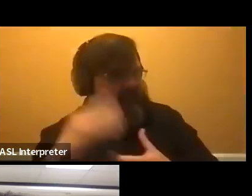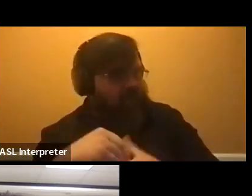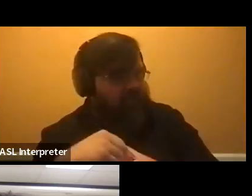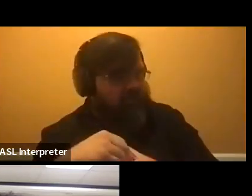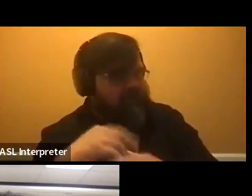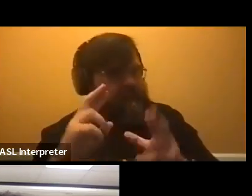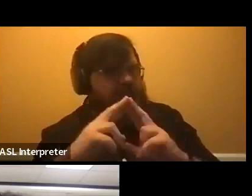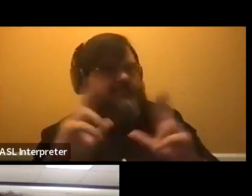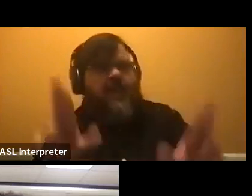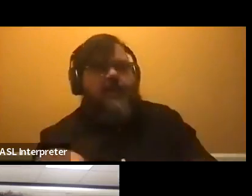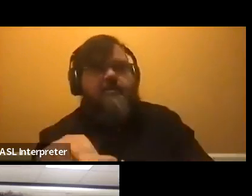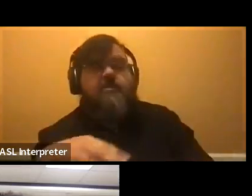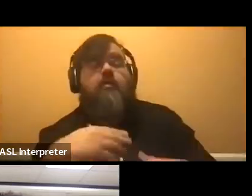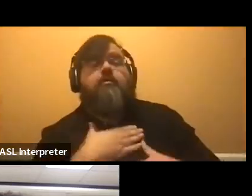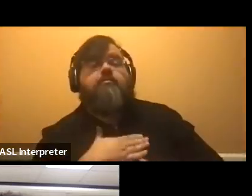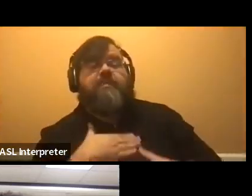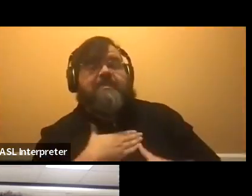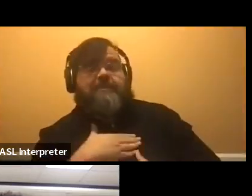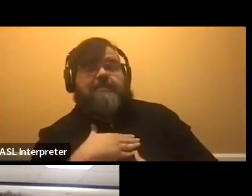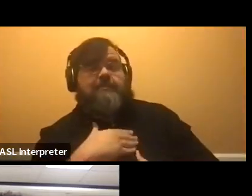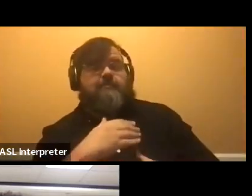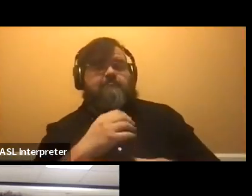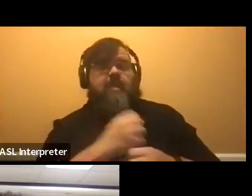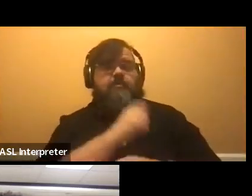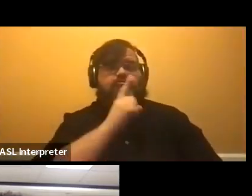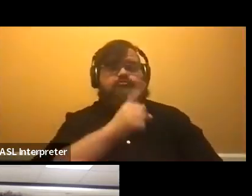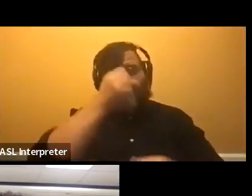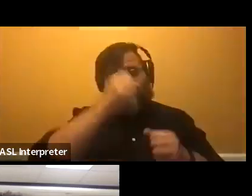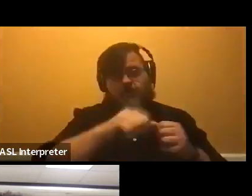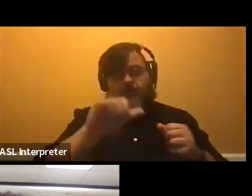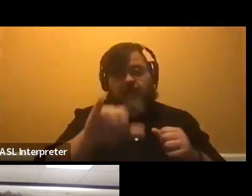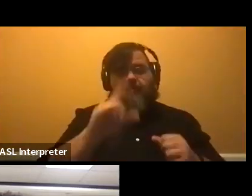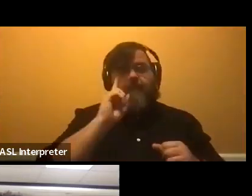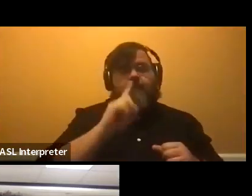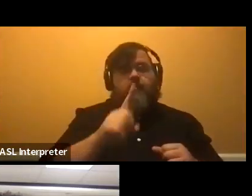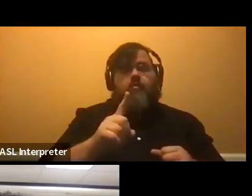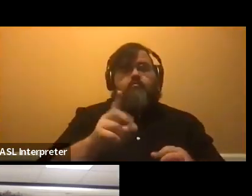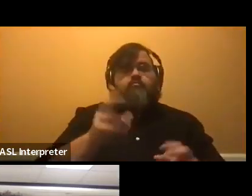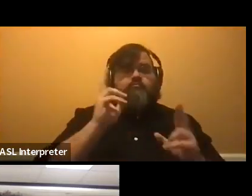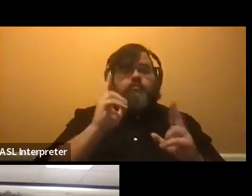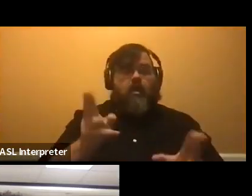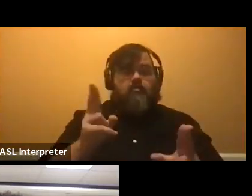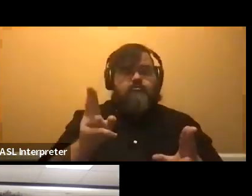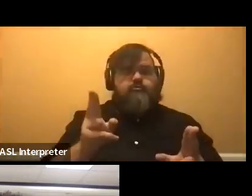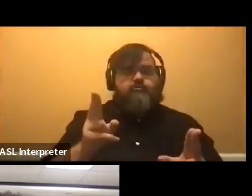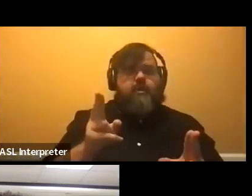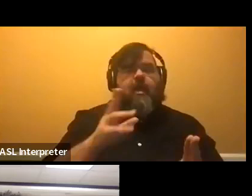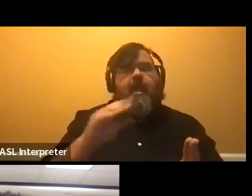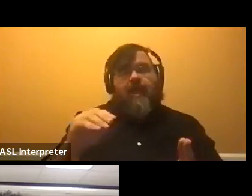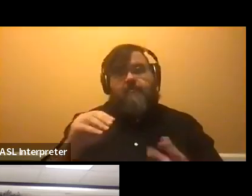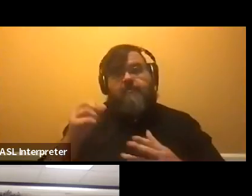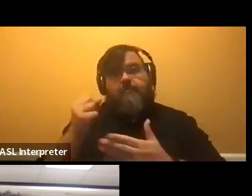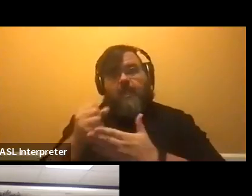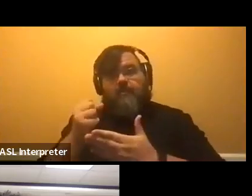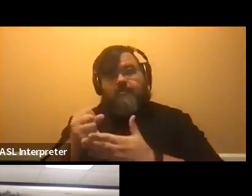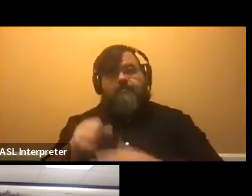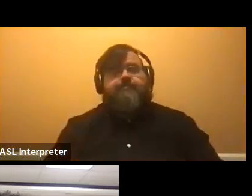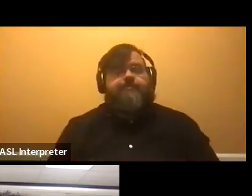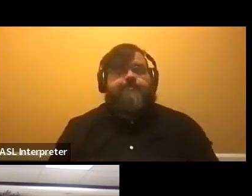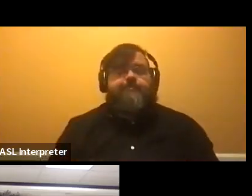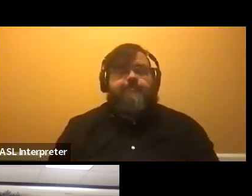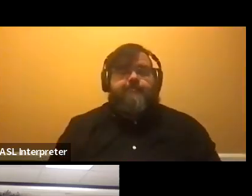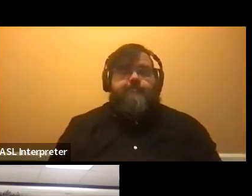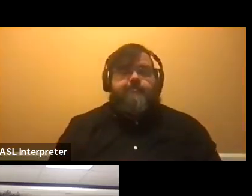don't skimp on that for honors or for scholarships, because it's very, very critical piece of your, your scholarship or your honors application.